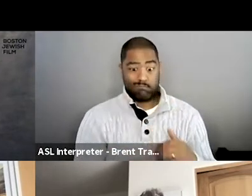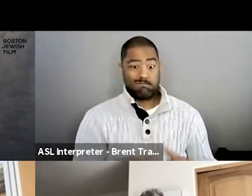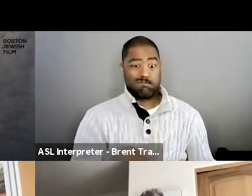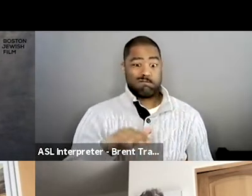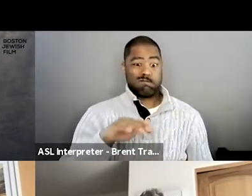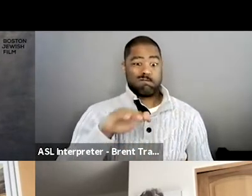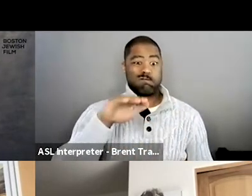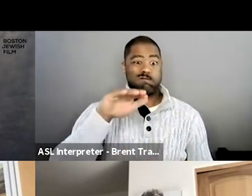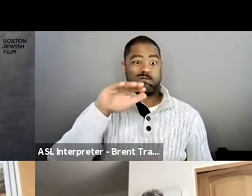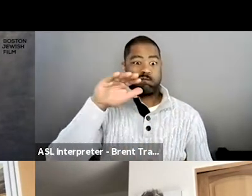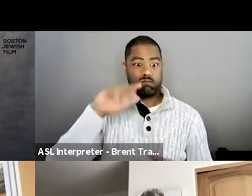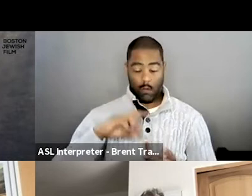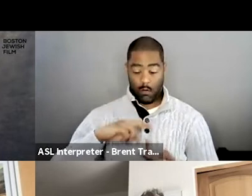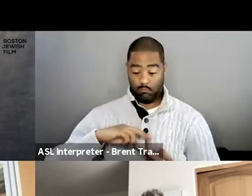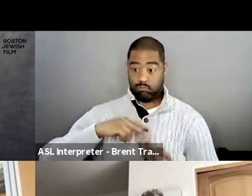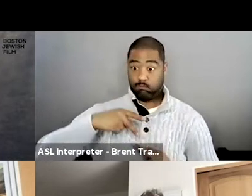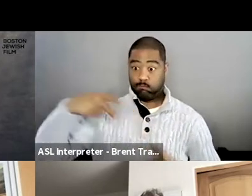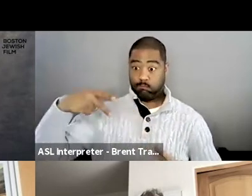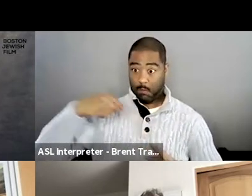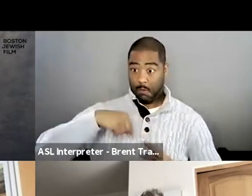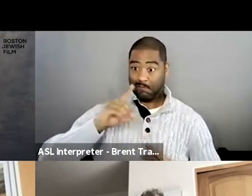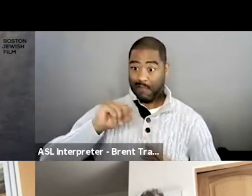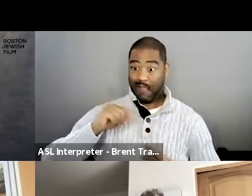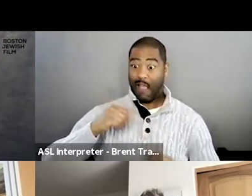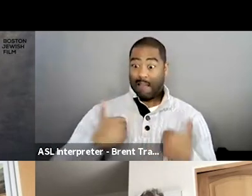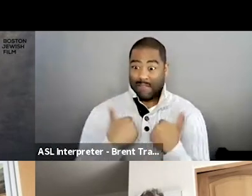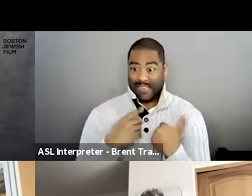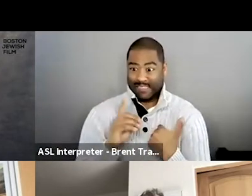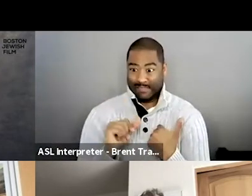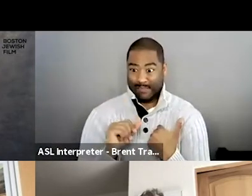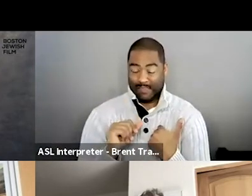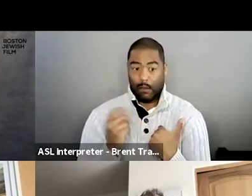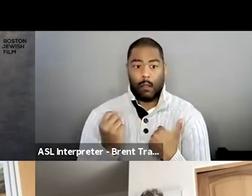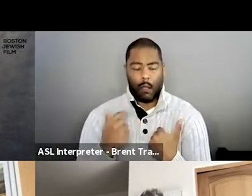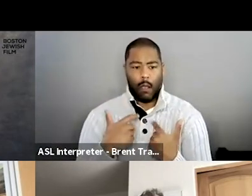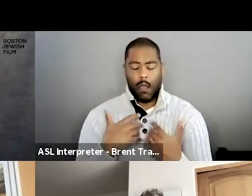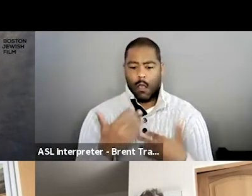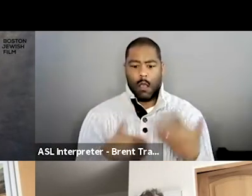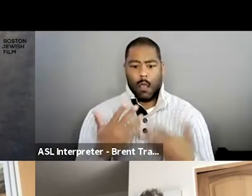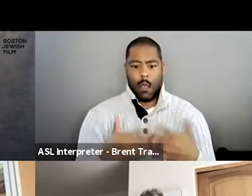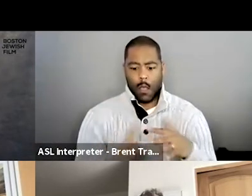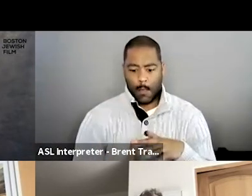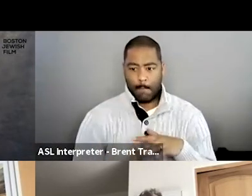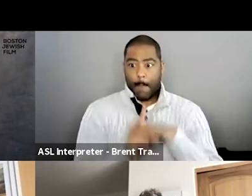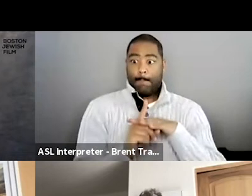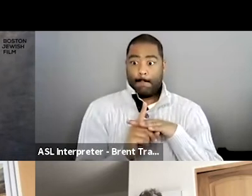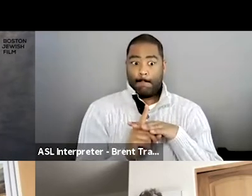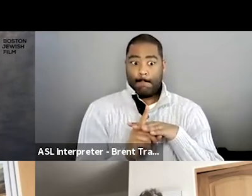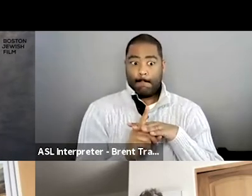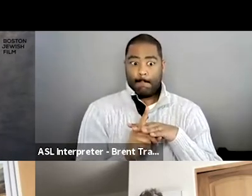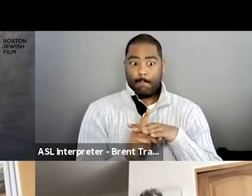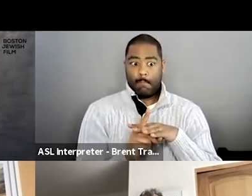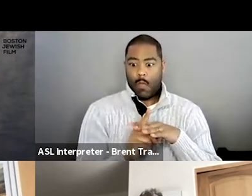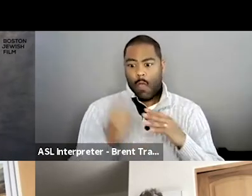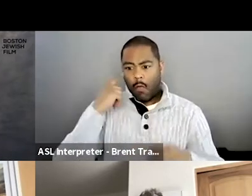changes things, but looking now, I don't think it's as scary as it was then, because all I had